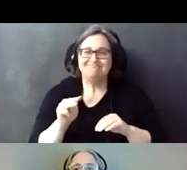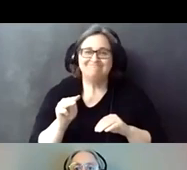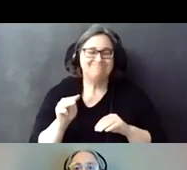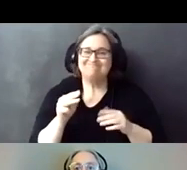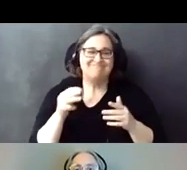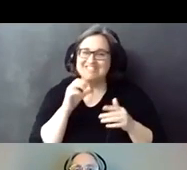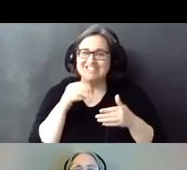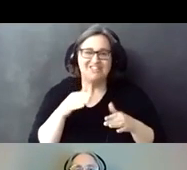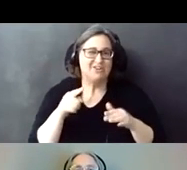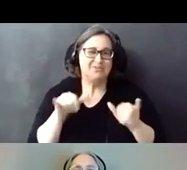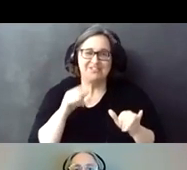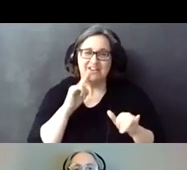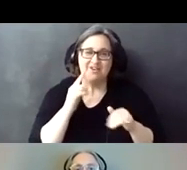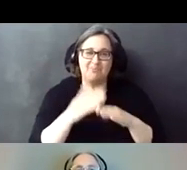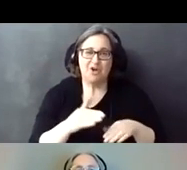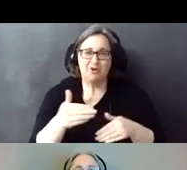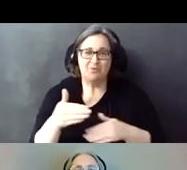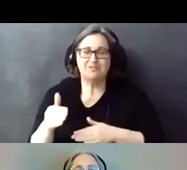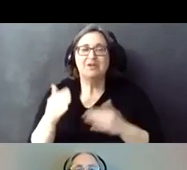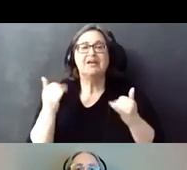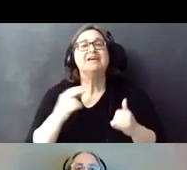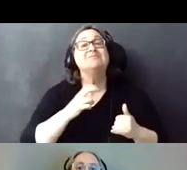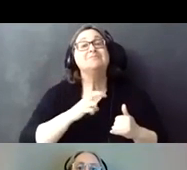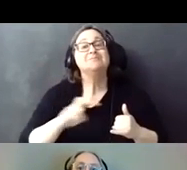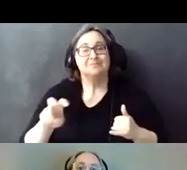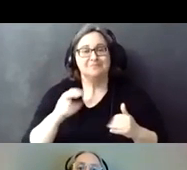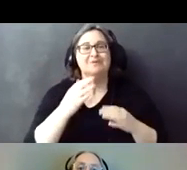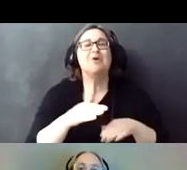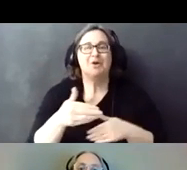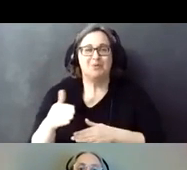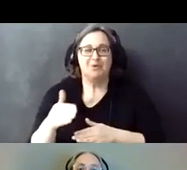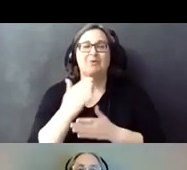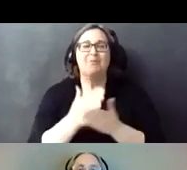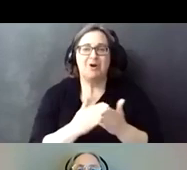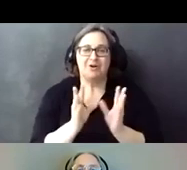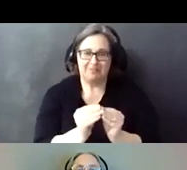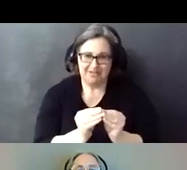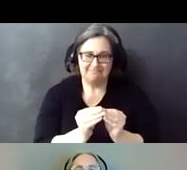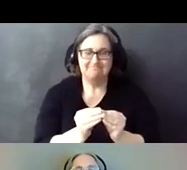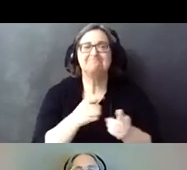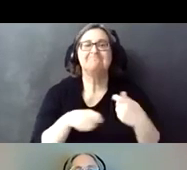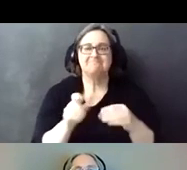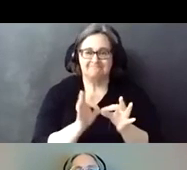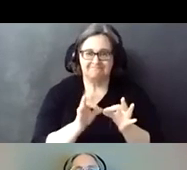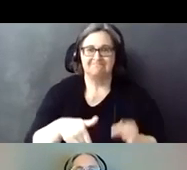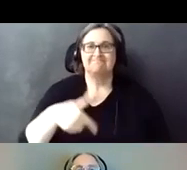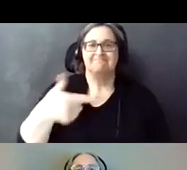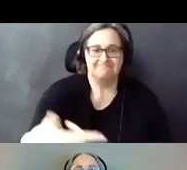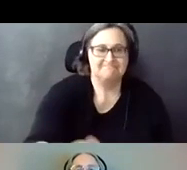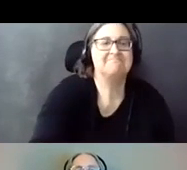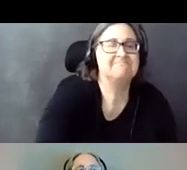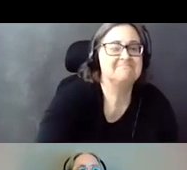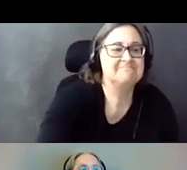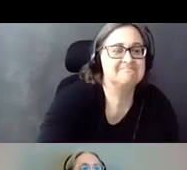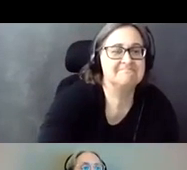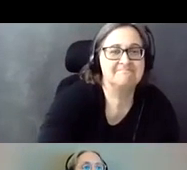with us for the breakout rooms but we're going to move over to our breakout room portion of the meeting um so how this is will